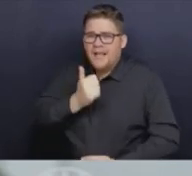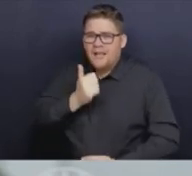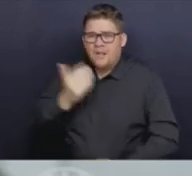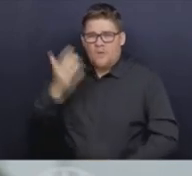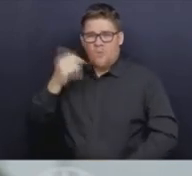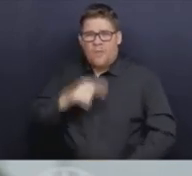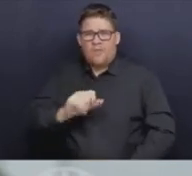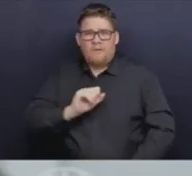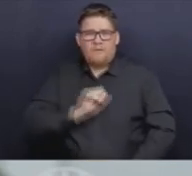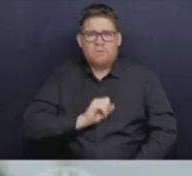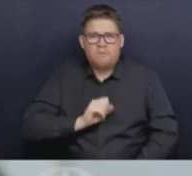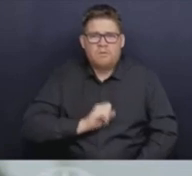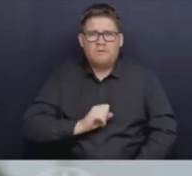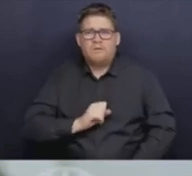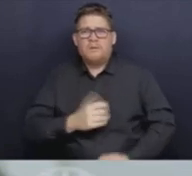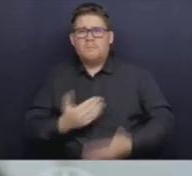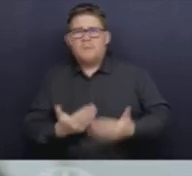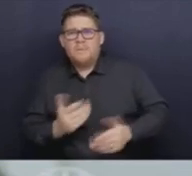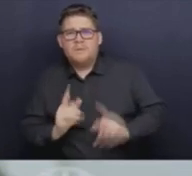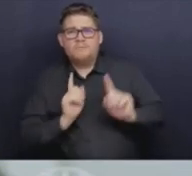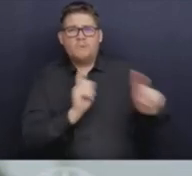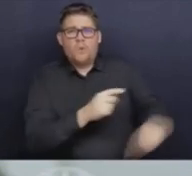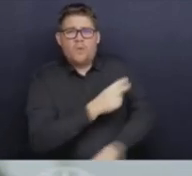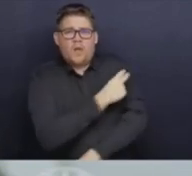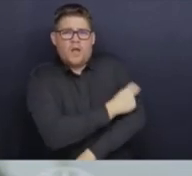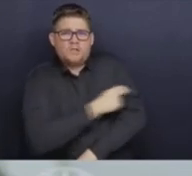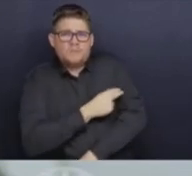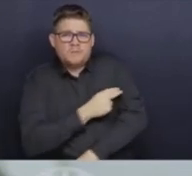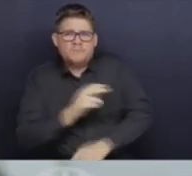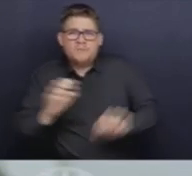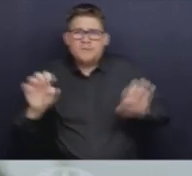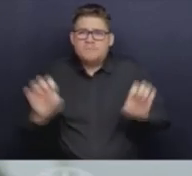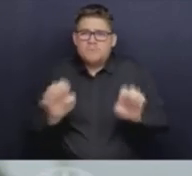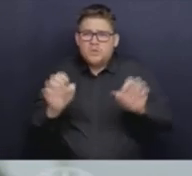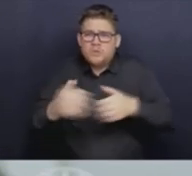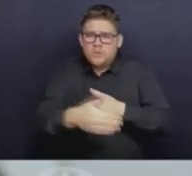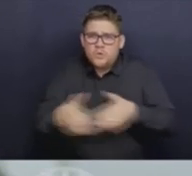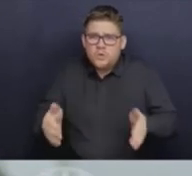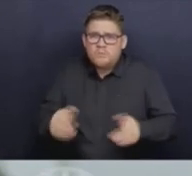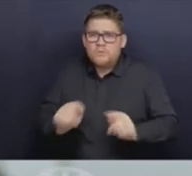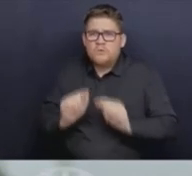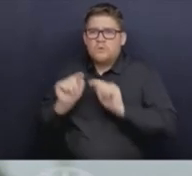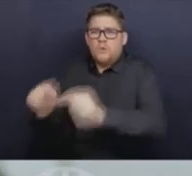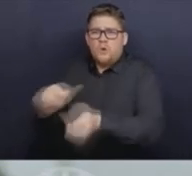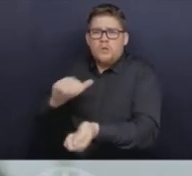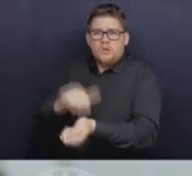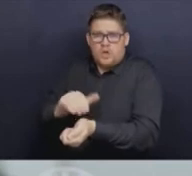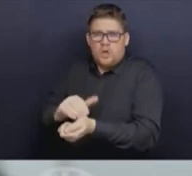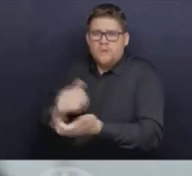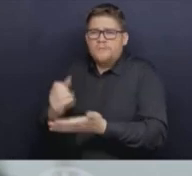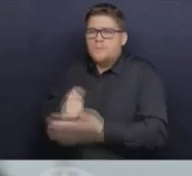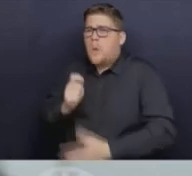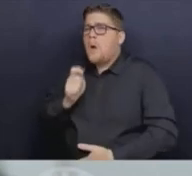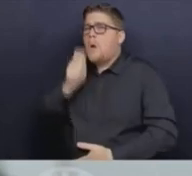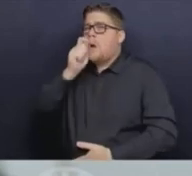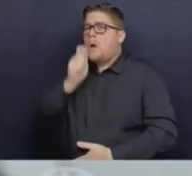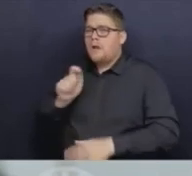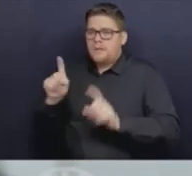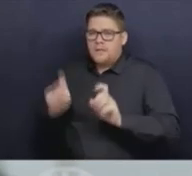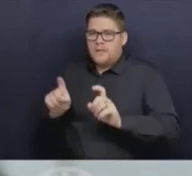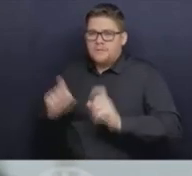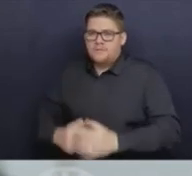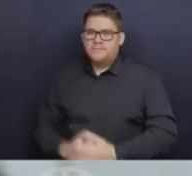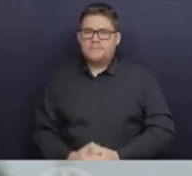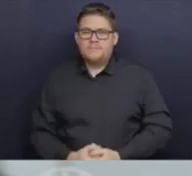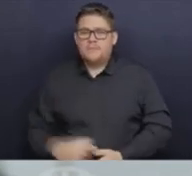department, a clinic, a doctor sends them to the lab. And as I mentioned, we do these multiplex PCR tests so we can see